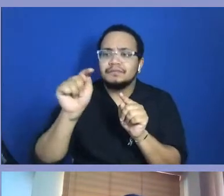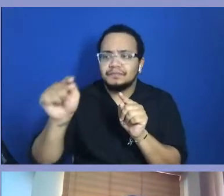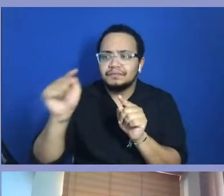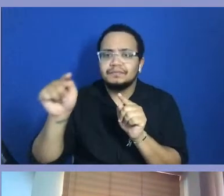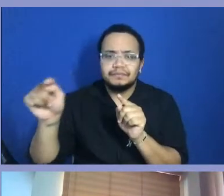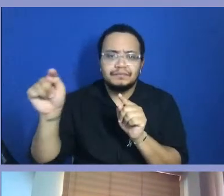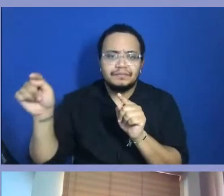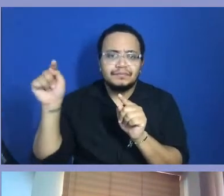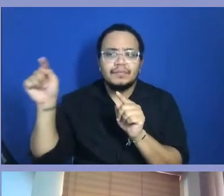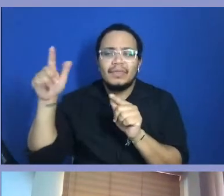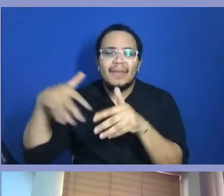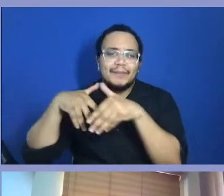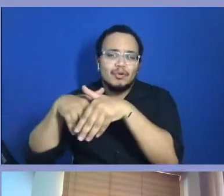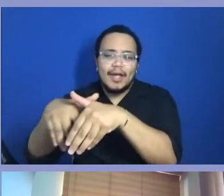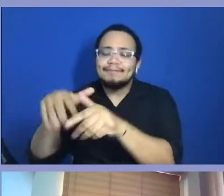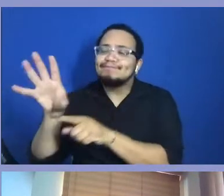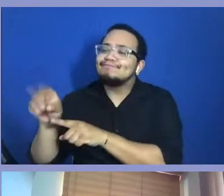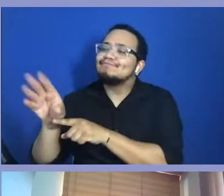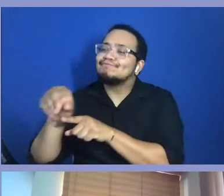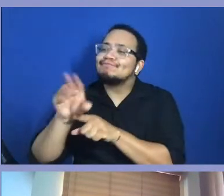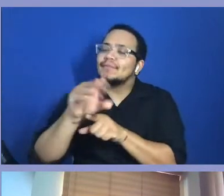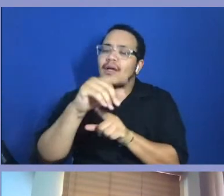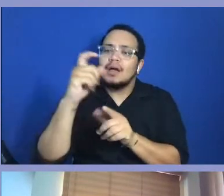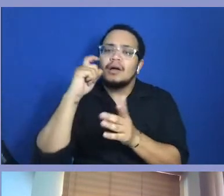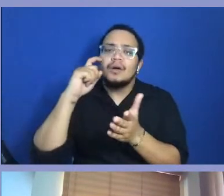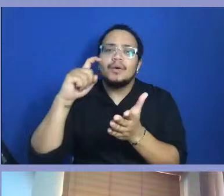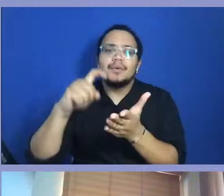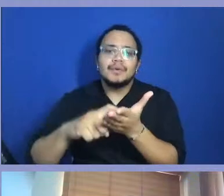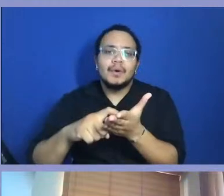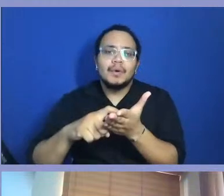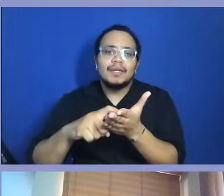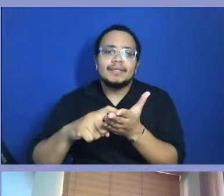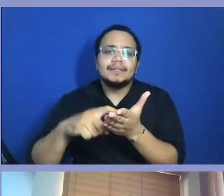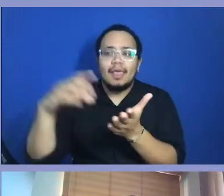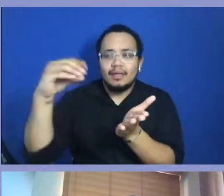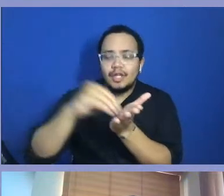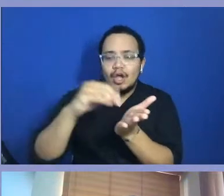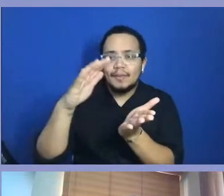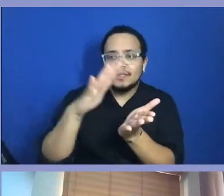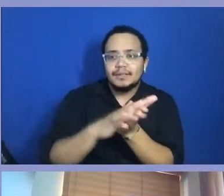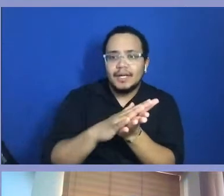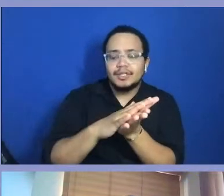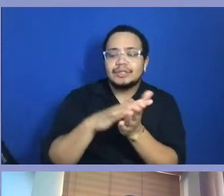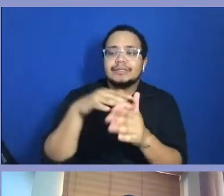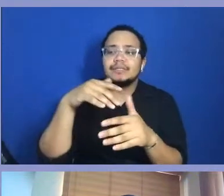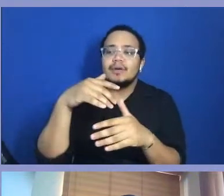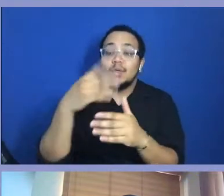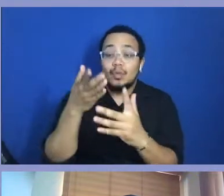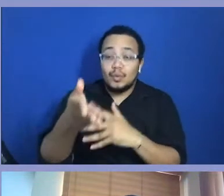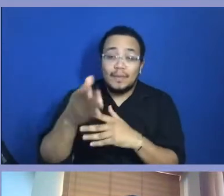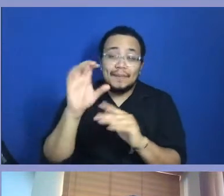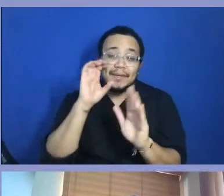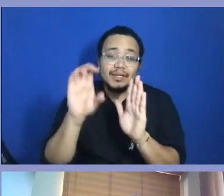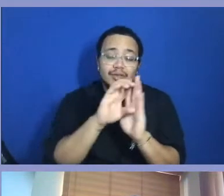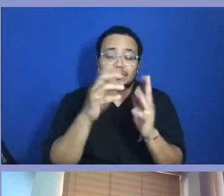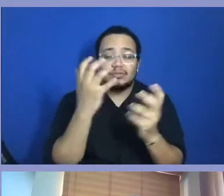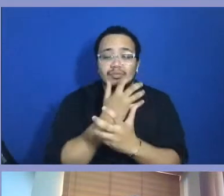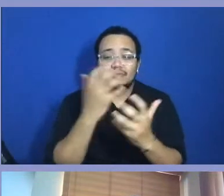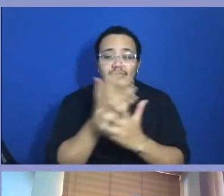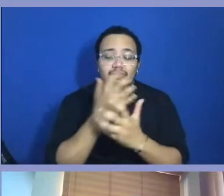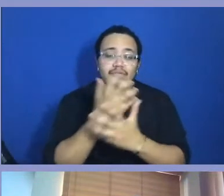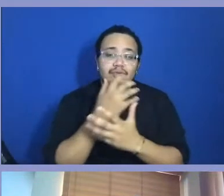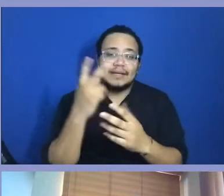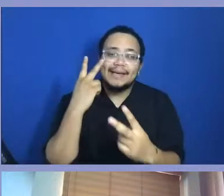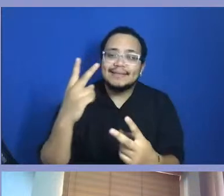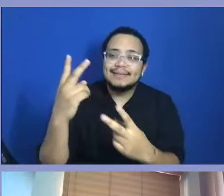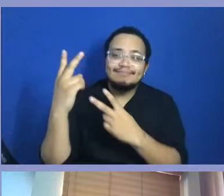covered, you know, the parade and just, you know, seeing just the excellence of documentation through imagery and, you know, just